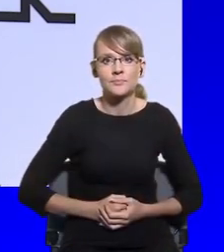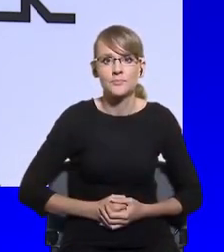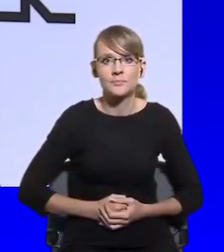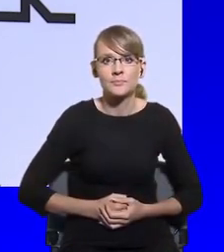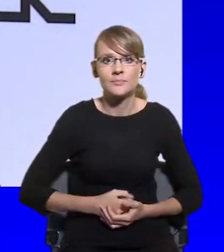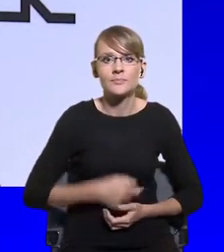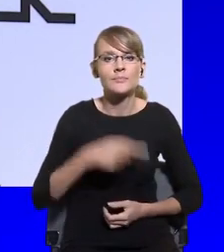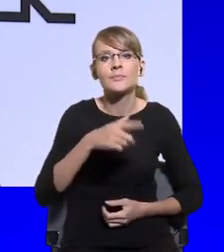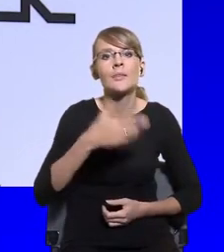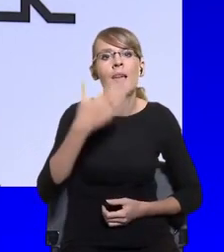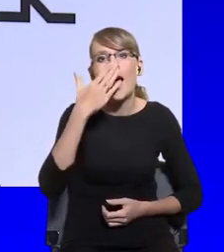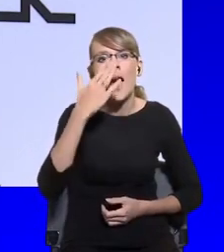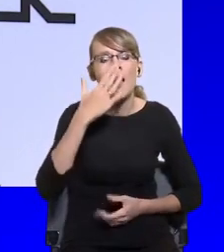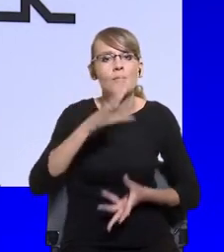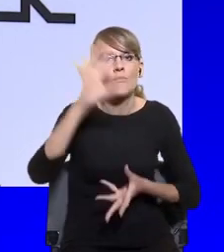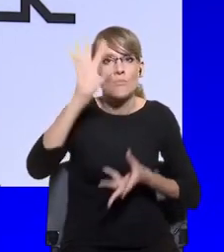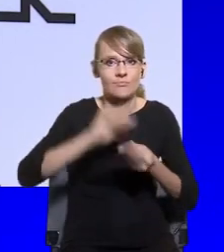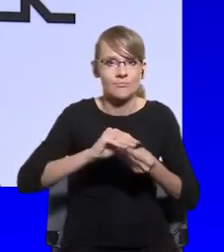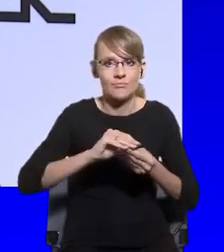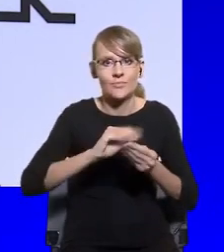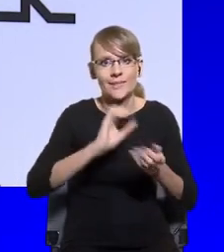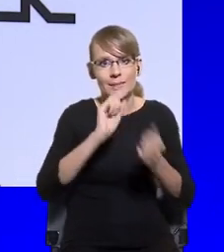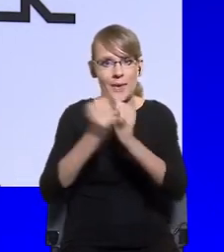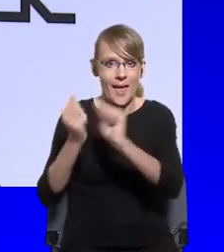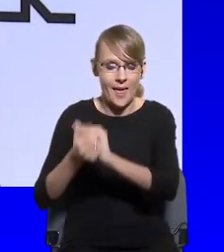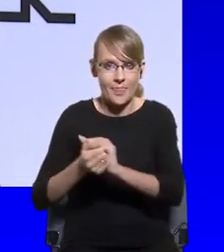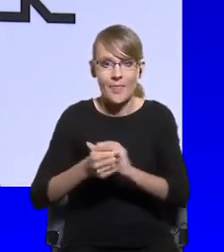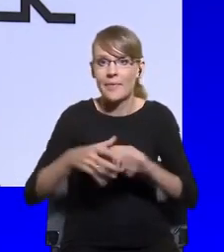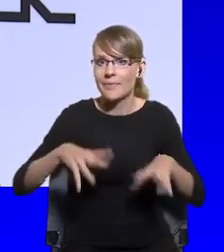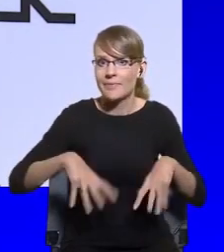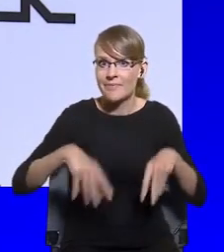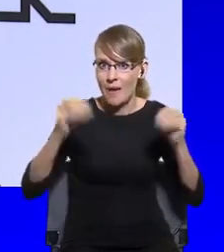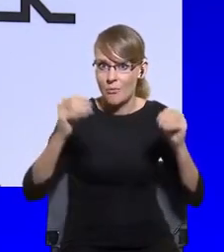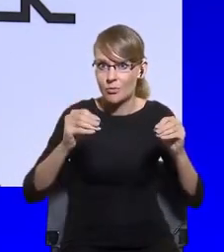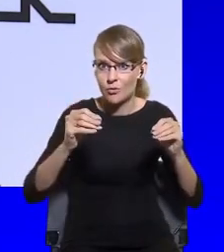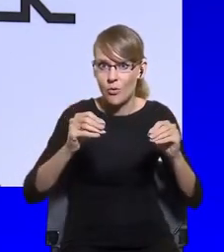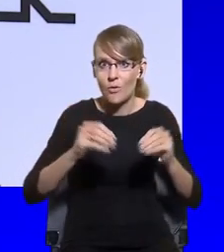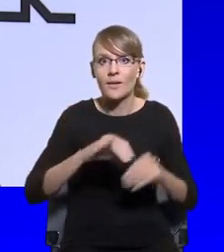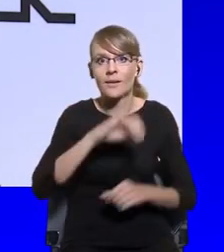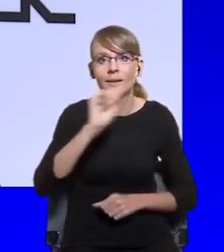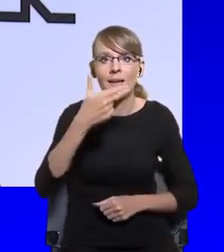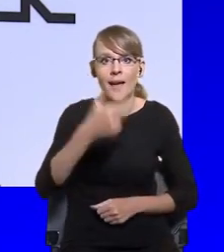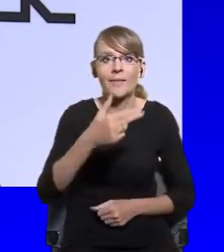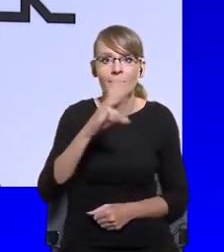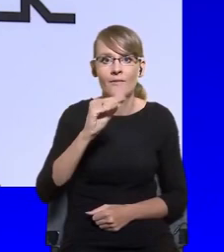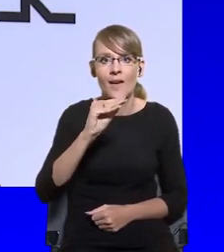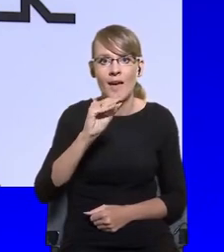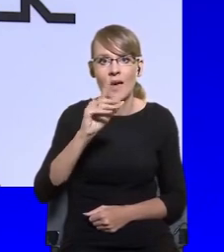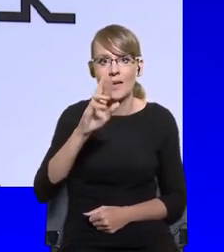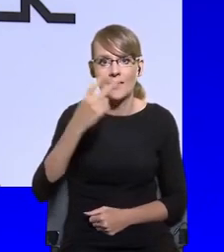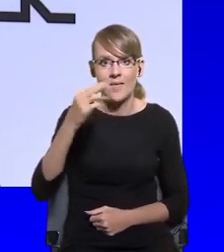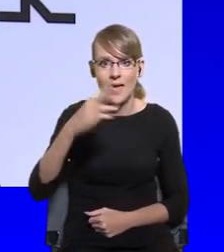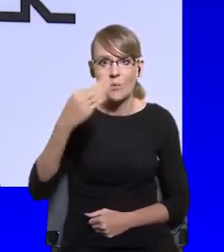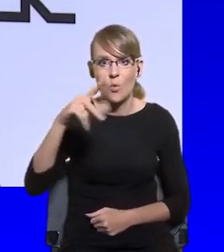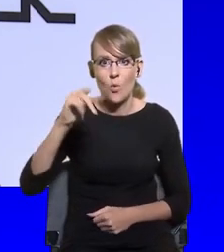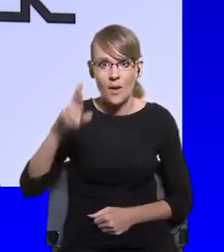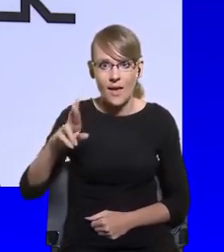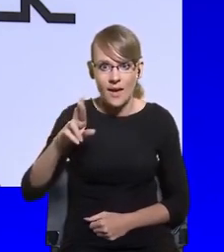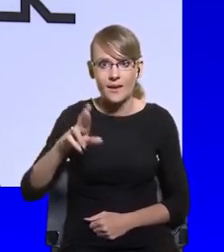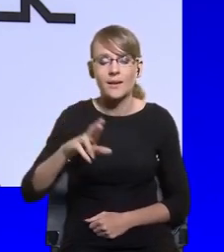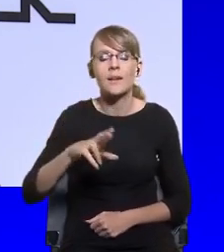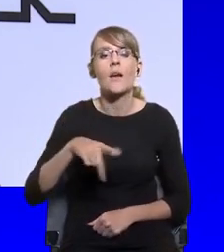To begin with, we asked Jan Werner Miller, from Princeton University, as well as